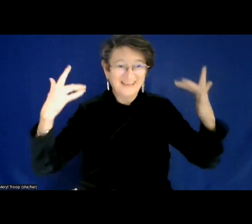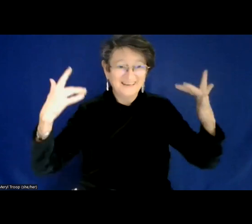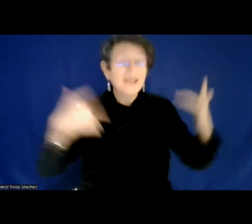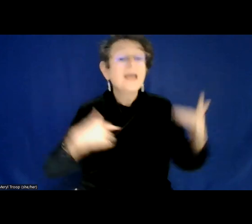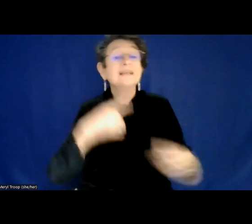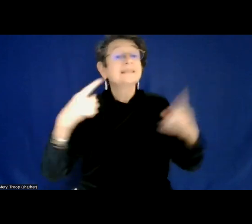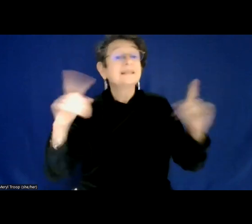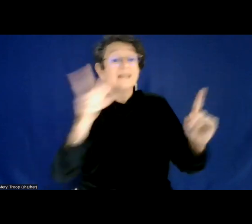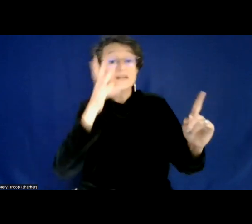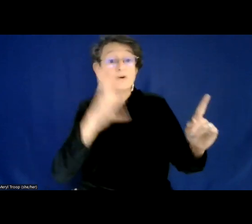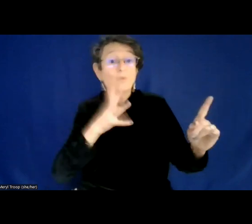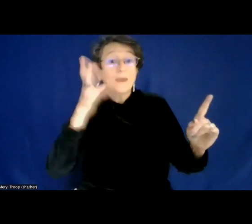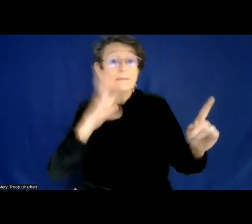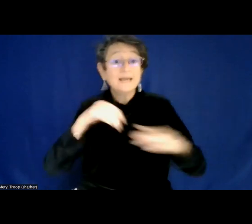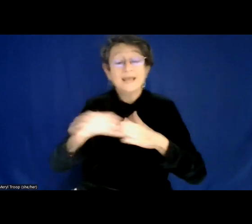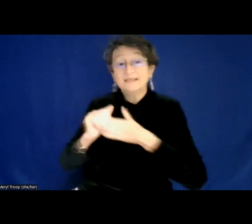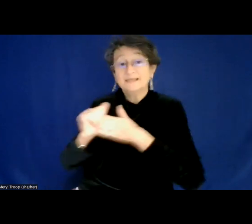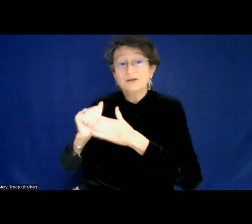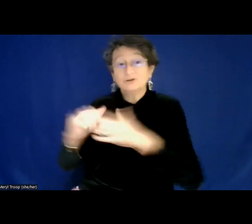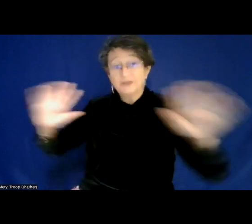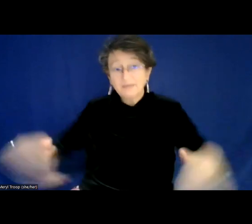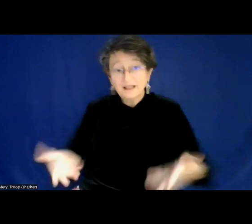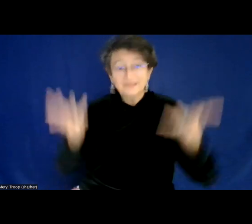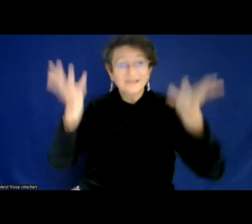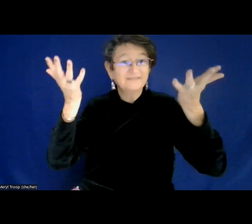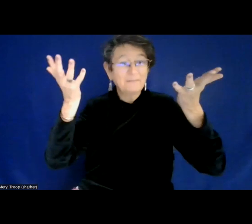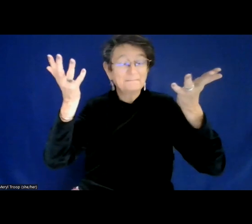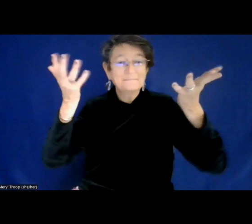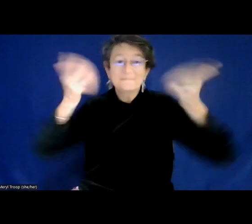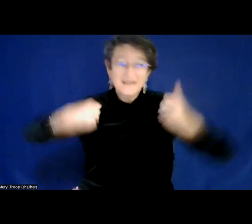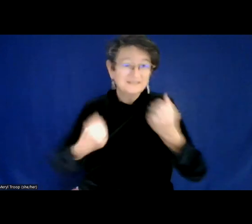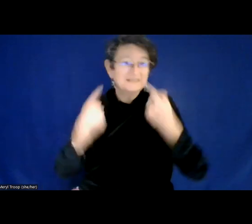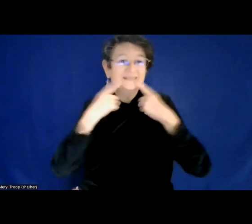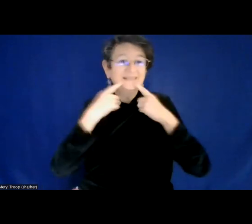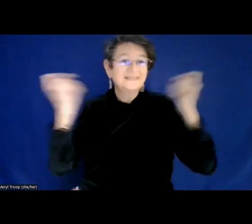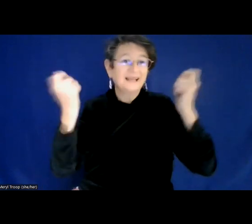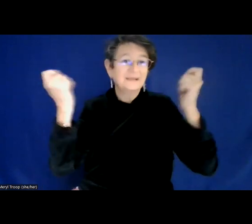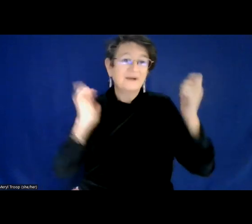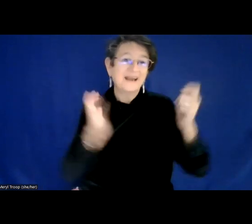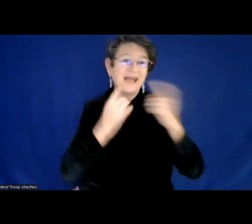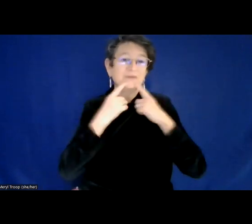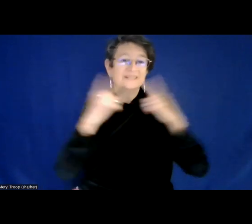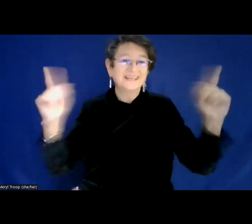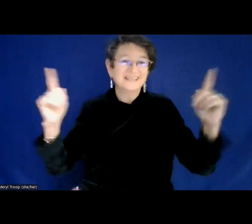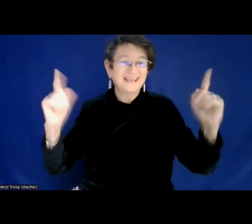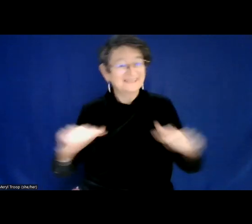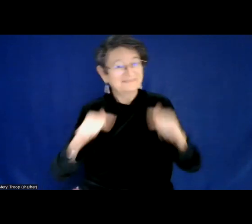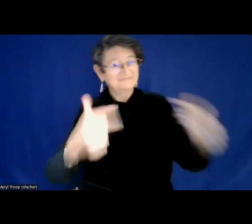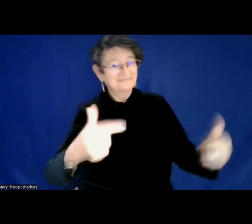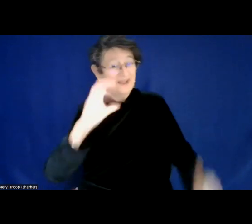and leaders together to lift one another up and celebrate our successes. Now happy to turn it back over to Corey.